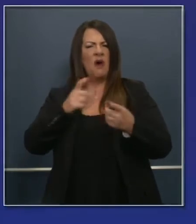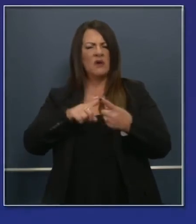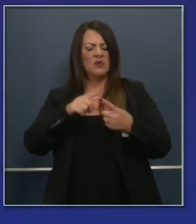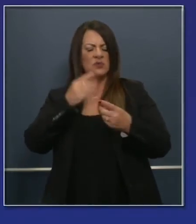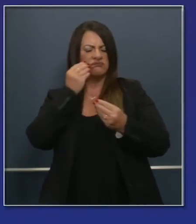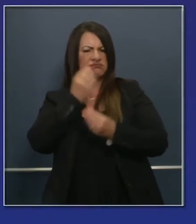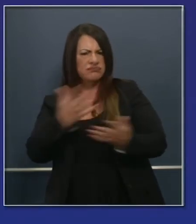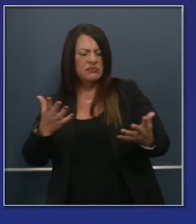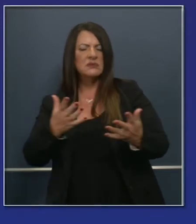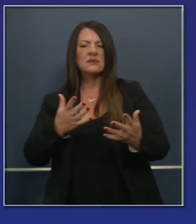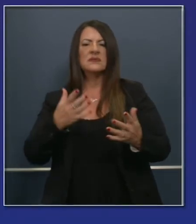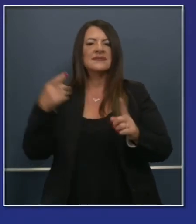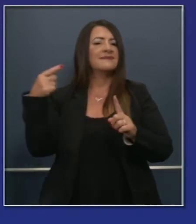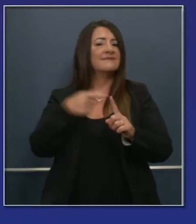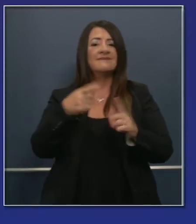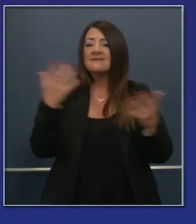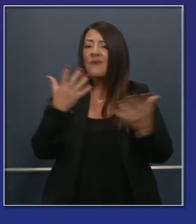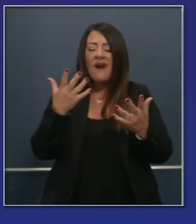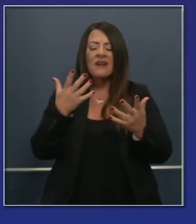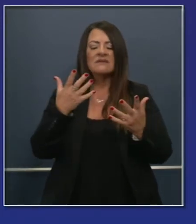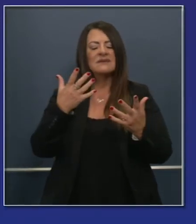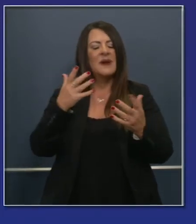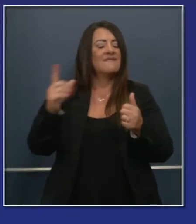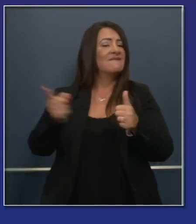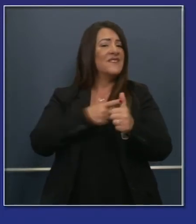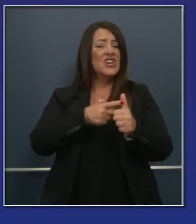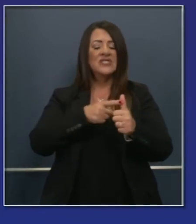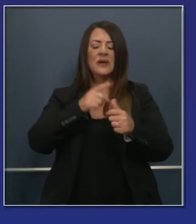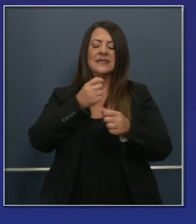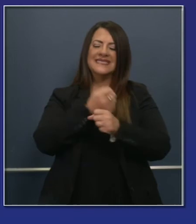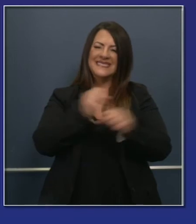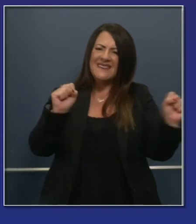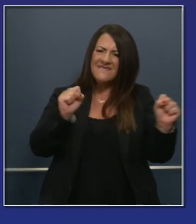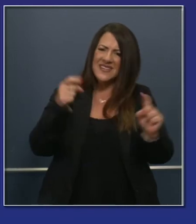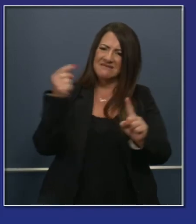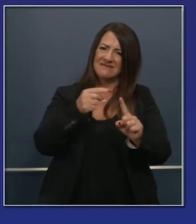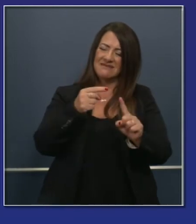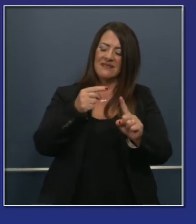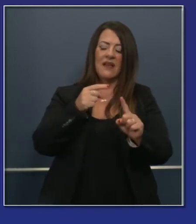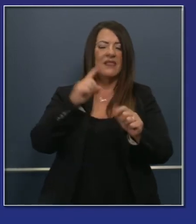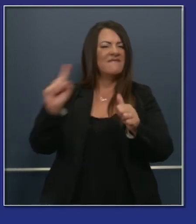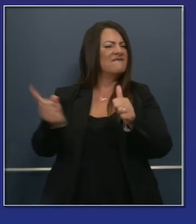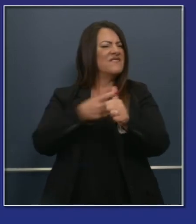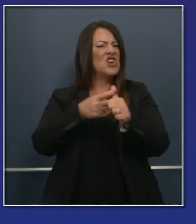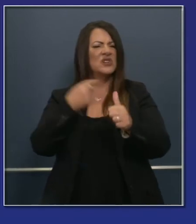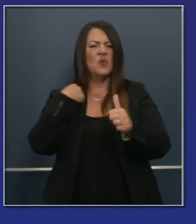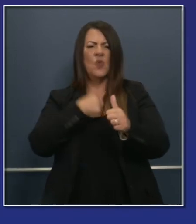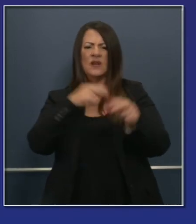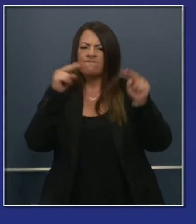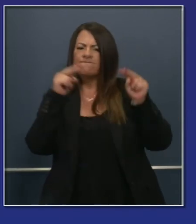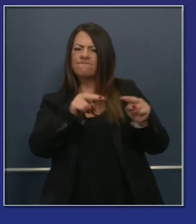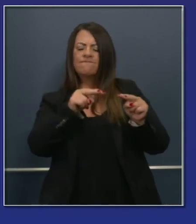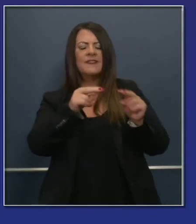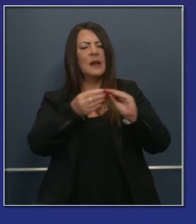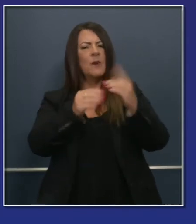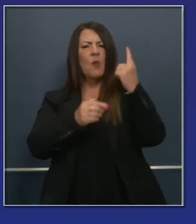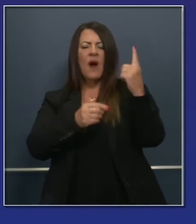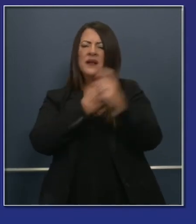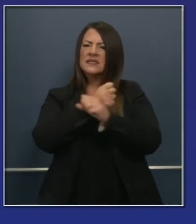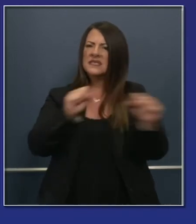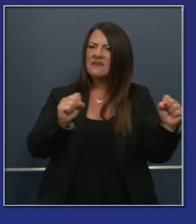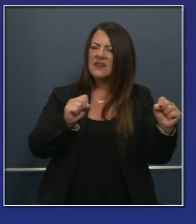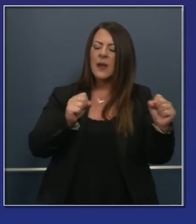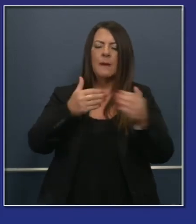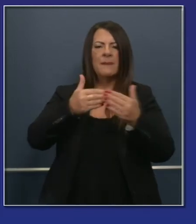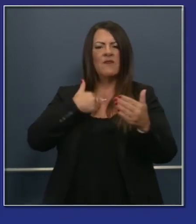is safety is the foundational first approach that we look at the lens to which we advance all